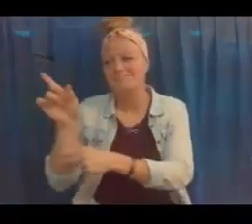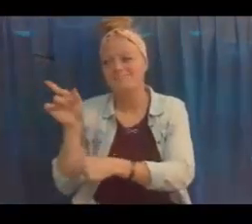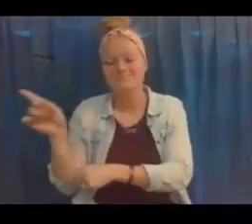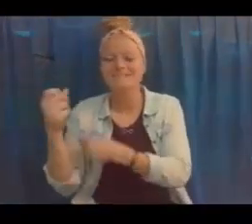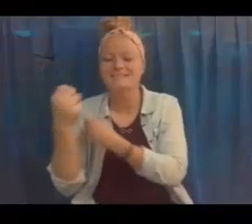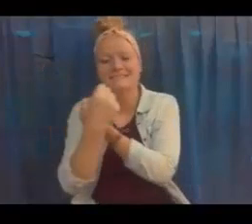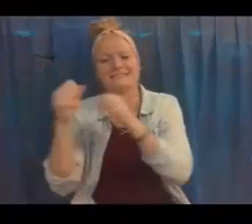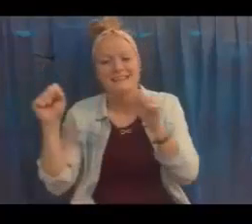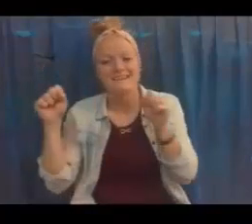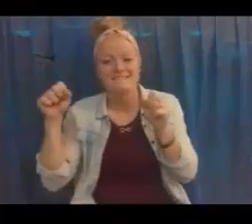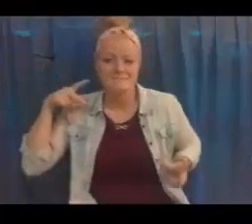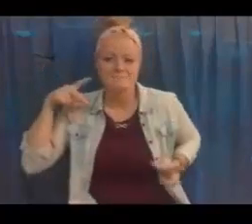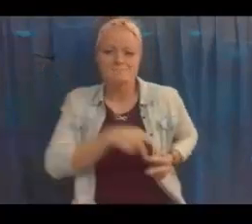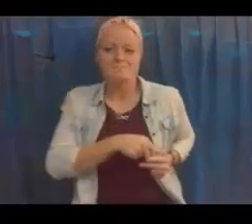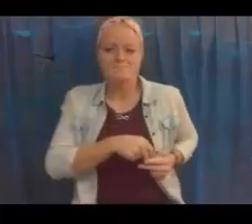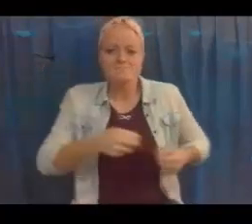He's safe.